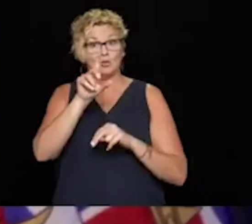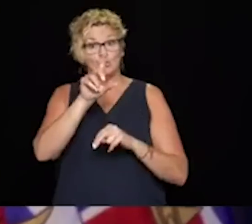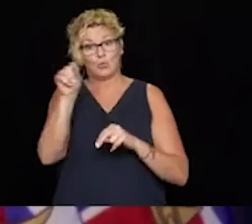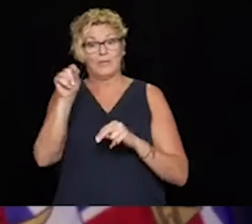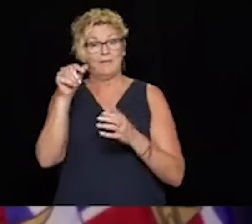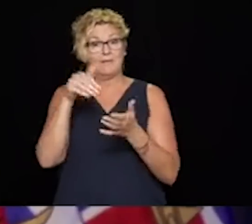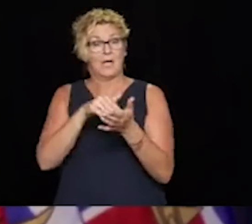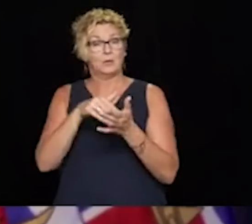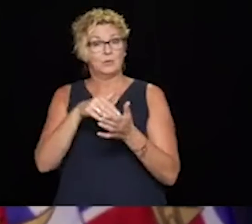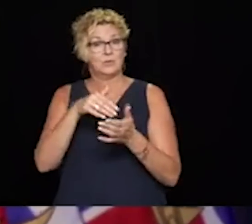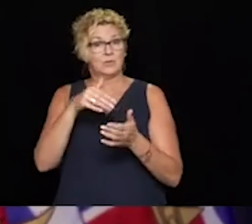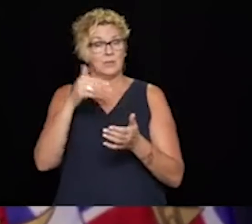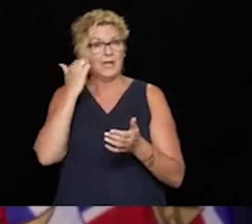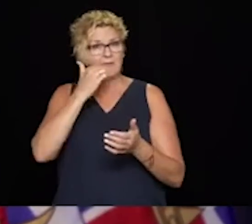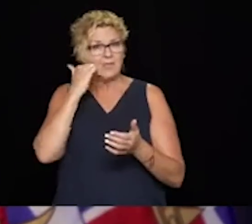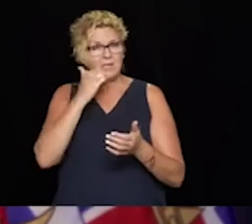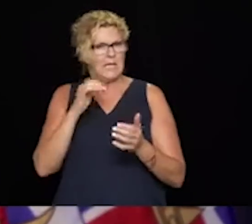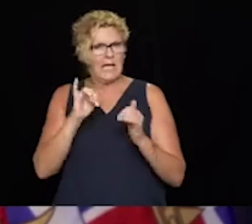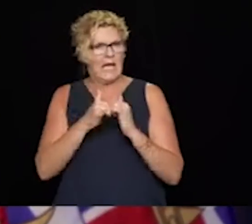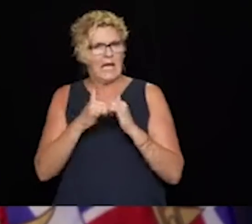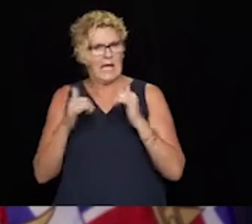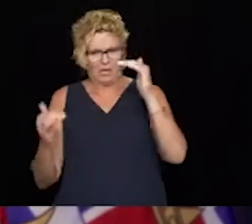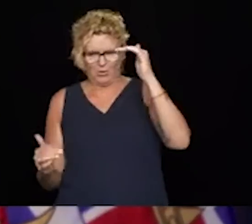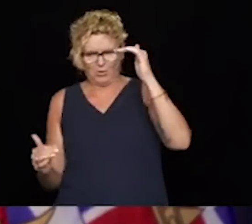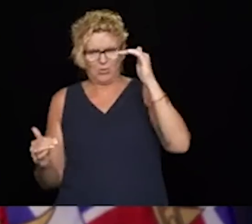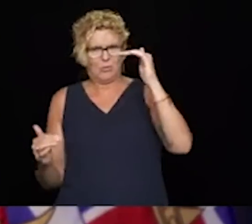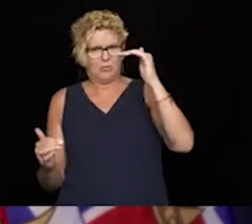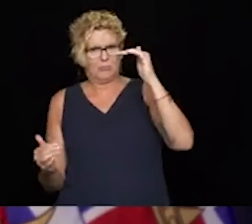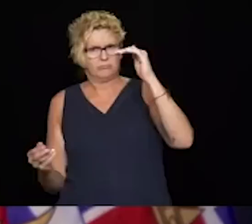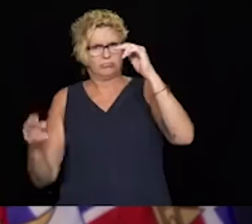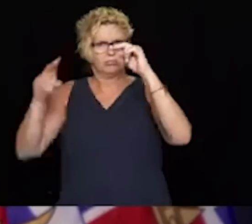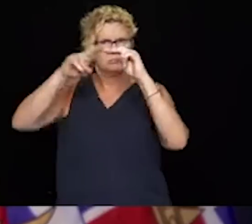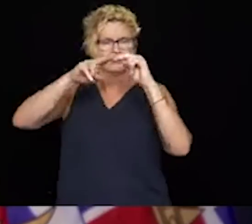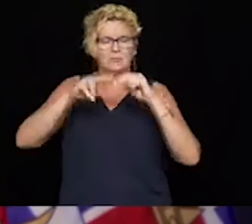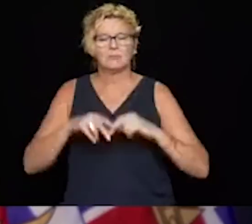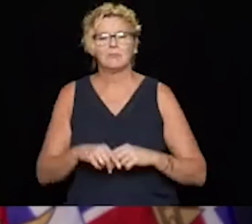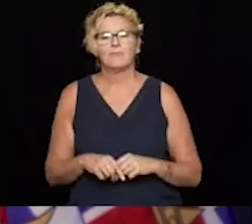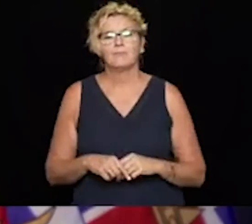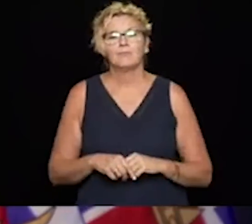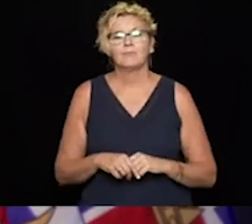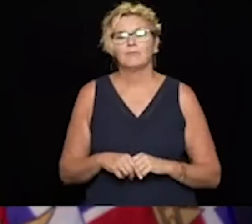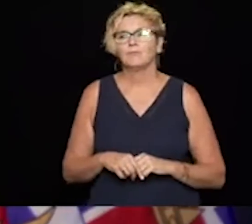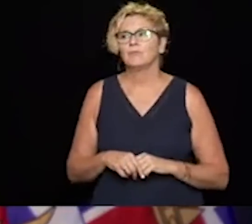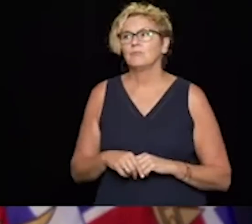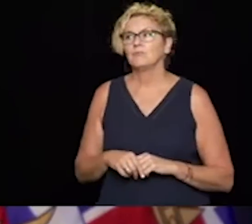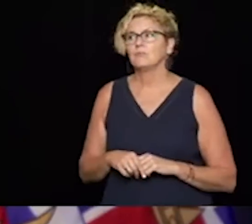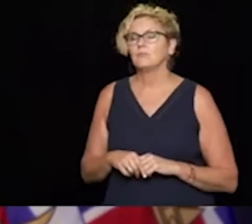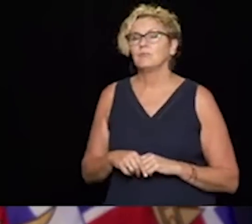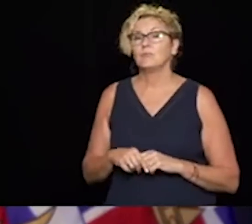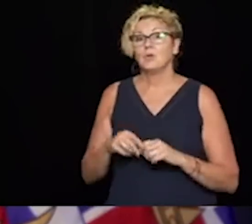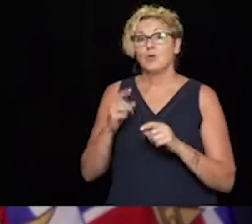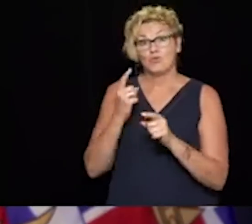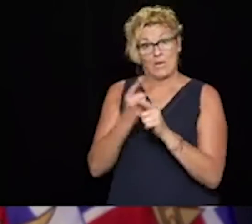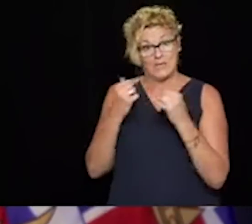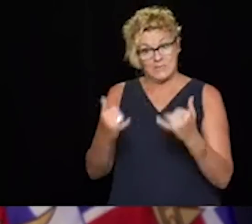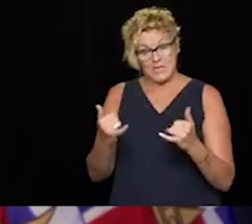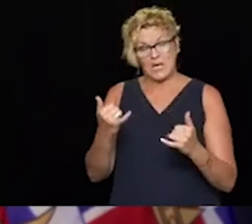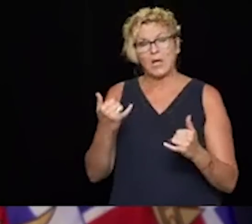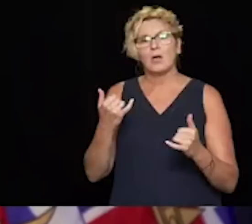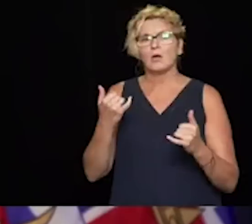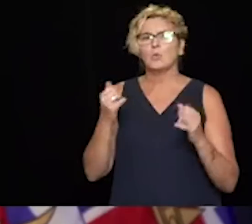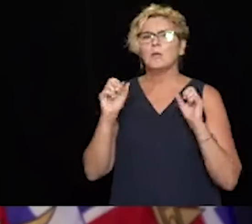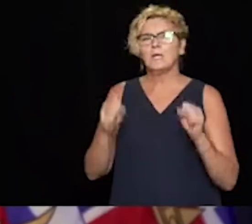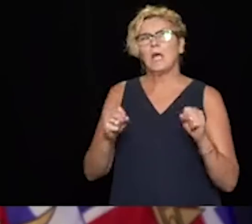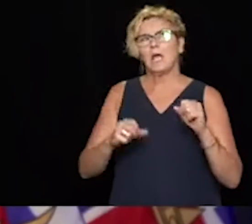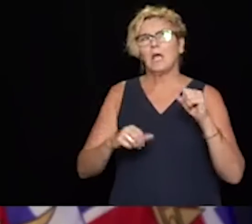is that and how are going get up to that level? Sure. Our capacity right now is around 8,000 10,000 tests per day